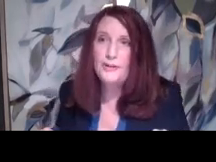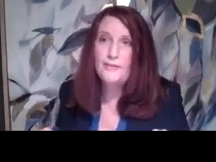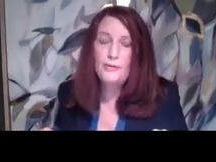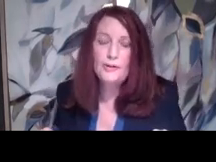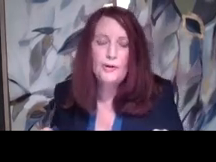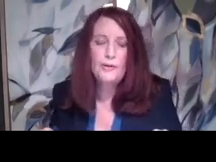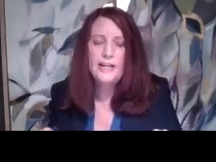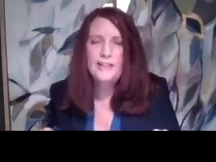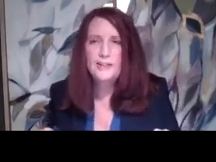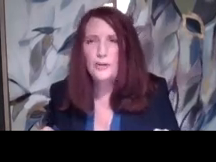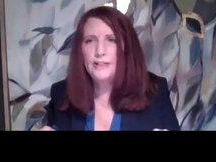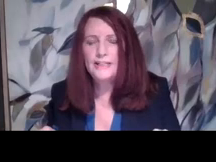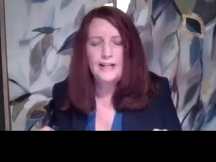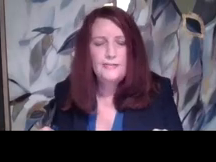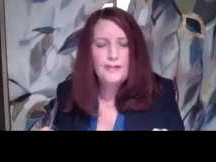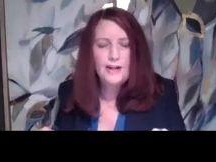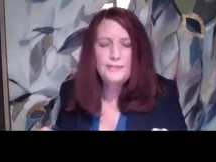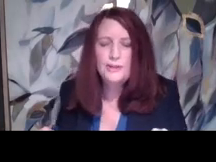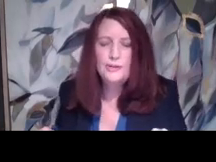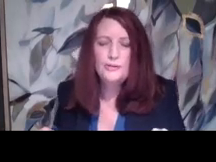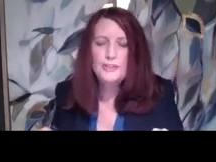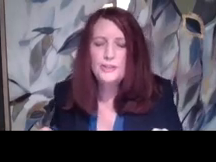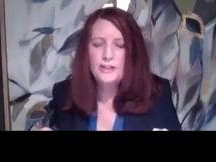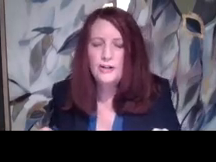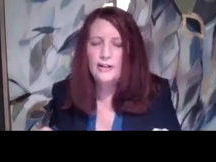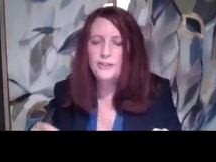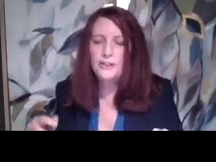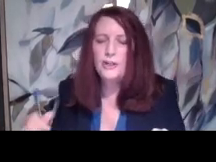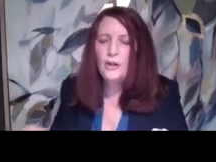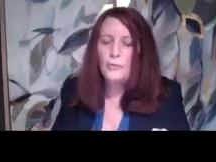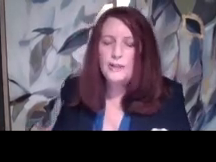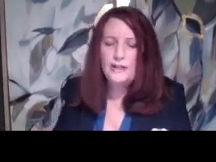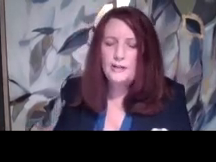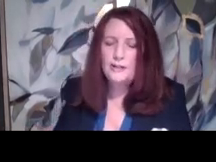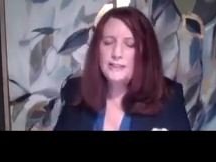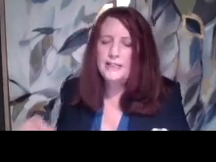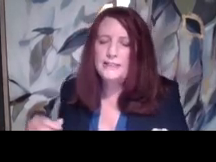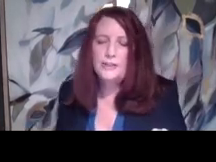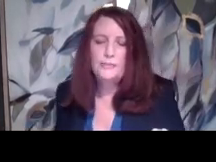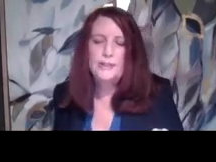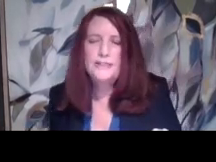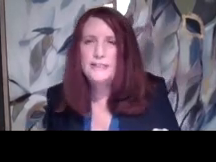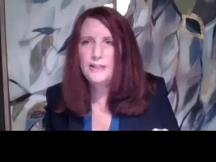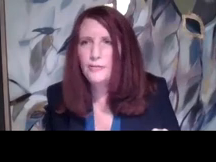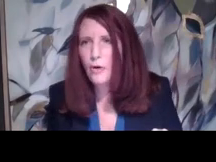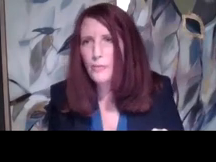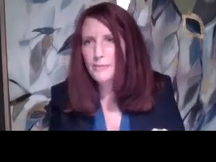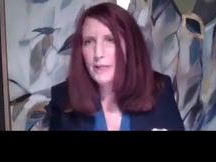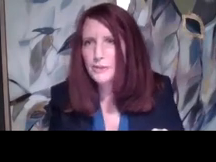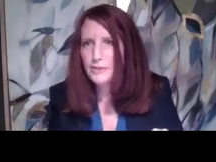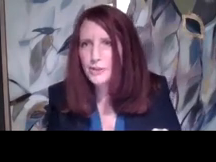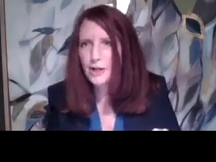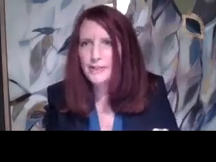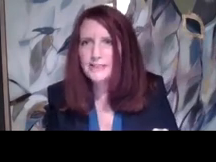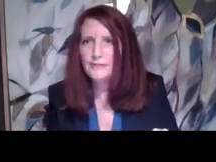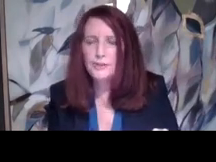A lot of people don't have a career goal this early in life. So you're starting college and with a intent to get your business and open